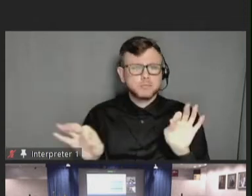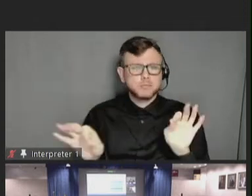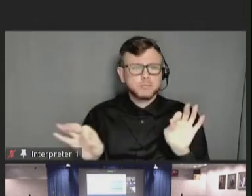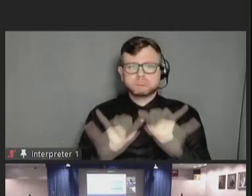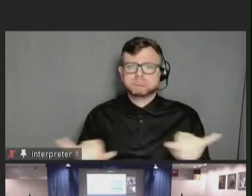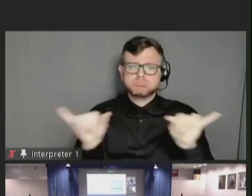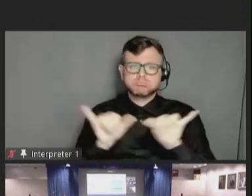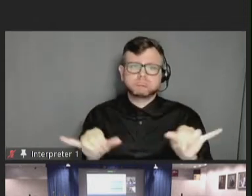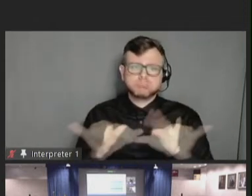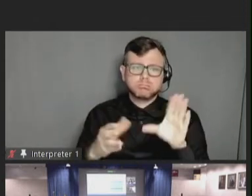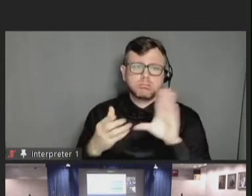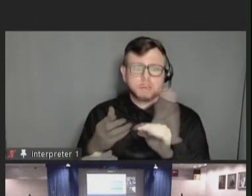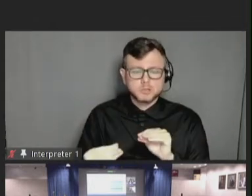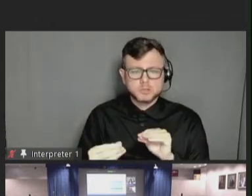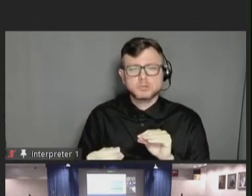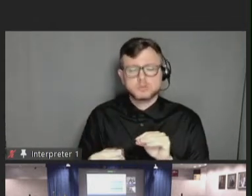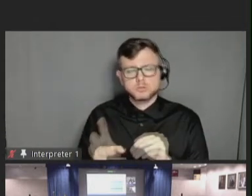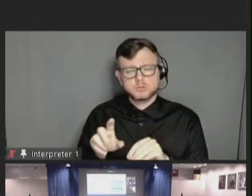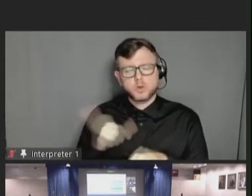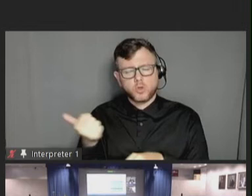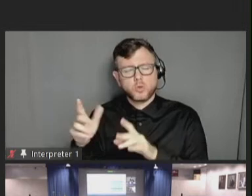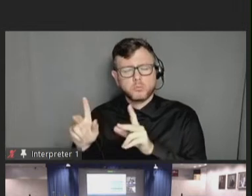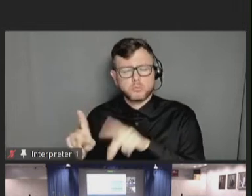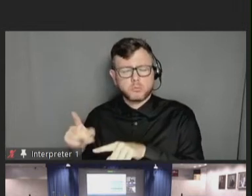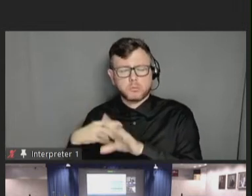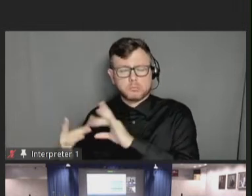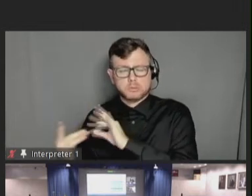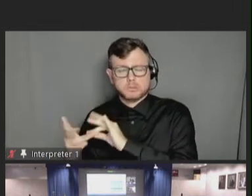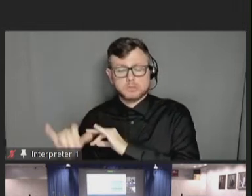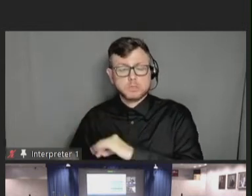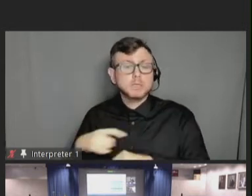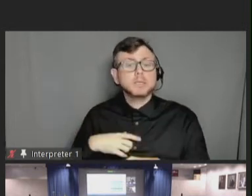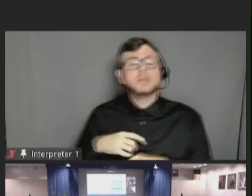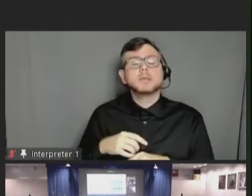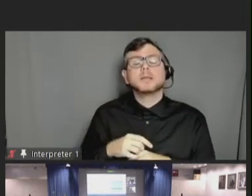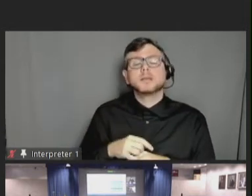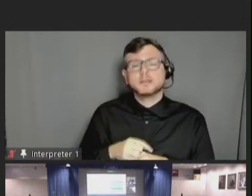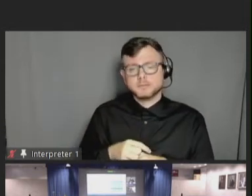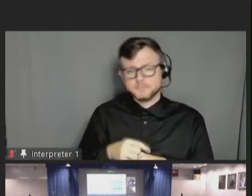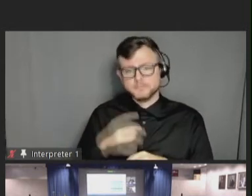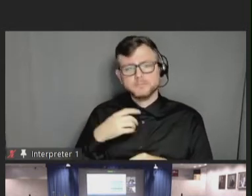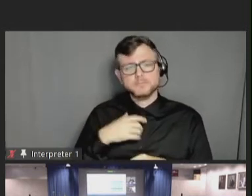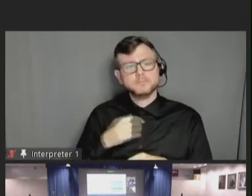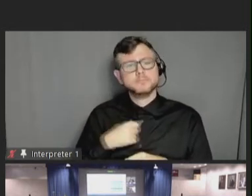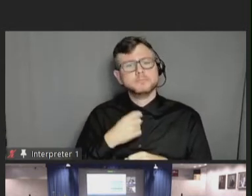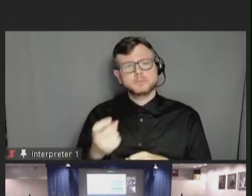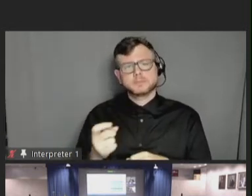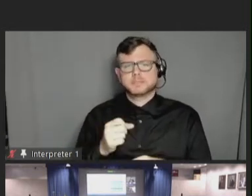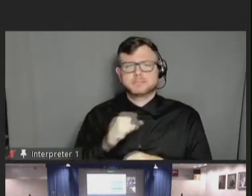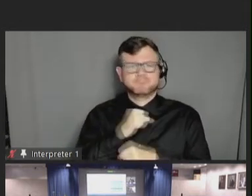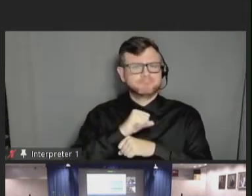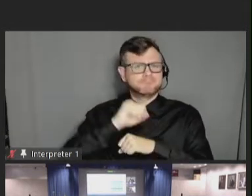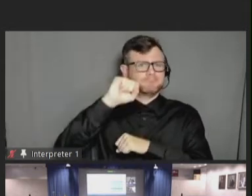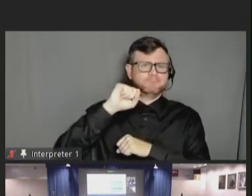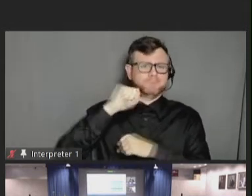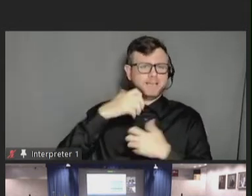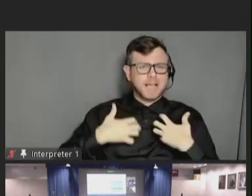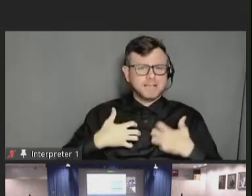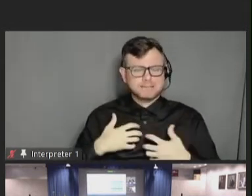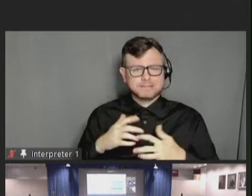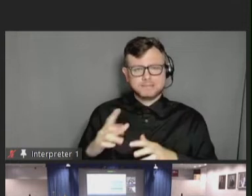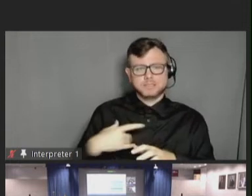others have mentioned, and also, as others have mentioned, overcoming hesitancy really requires multiple